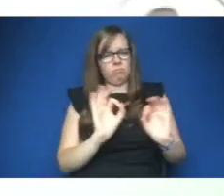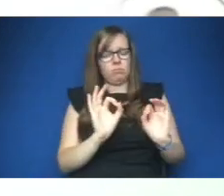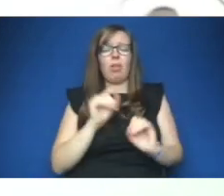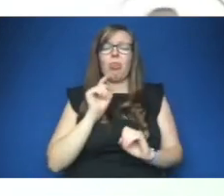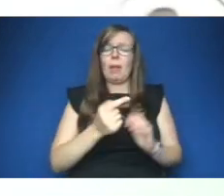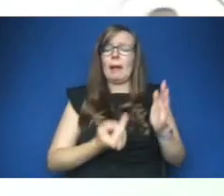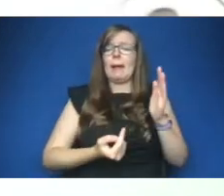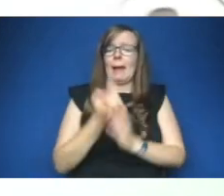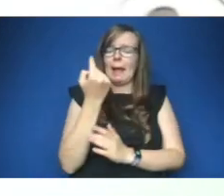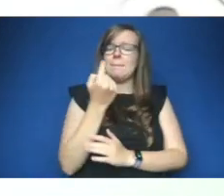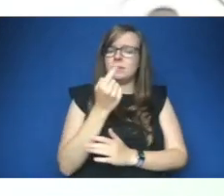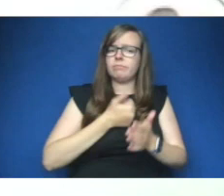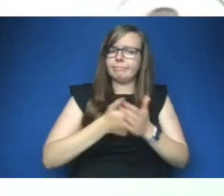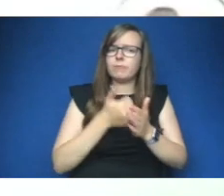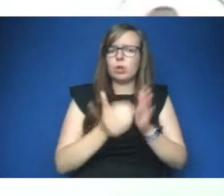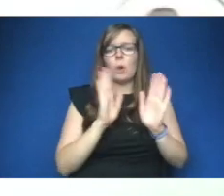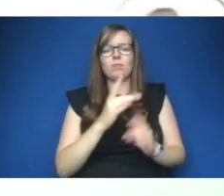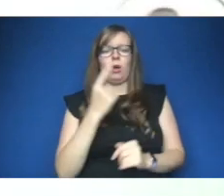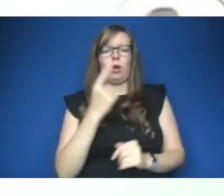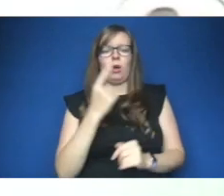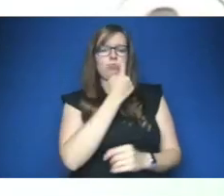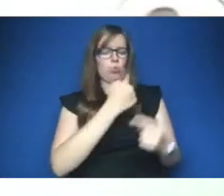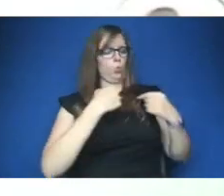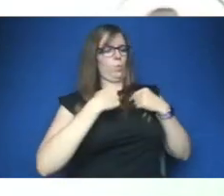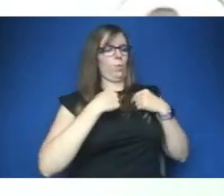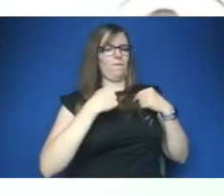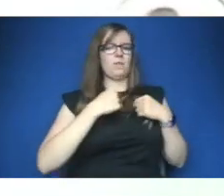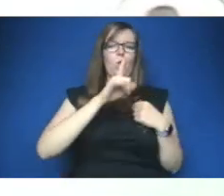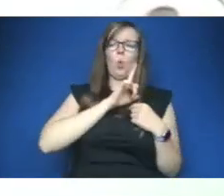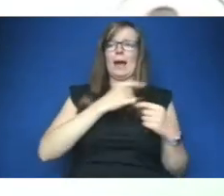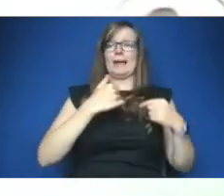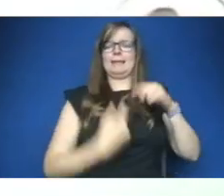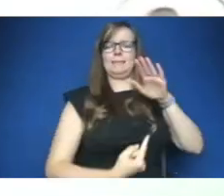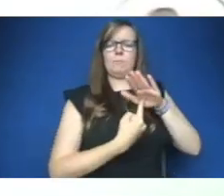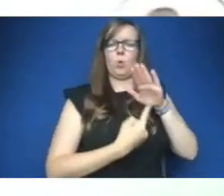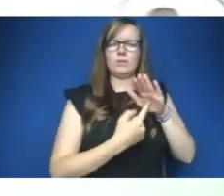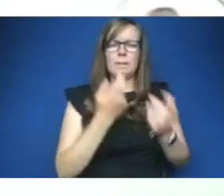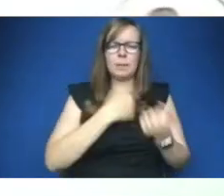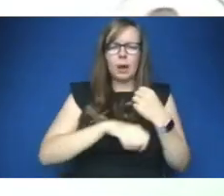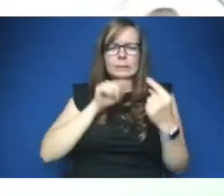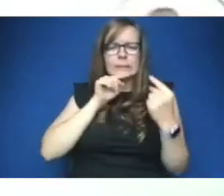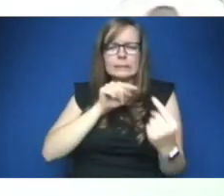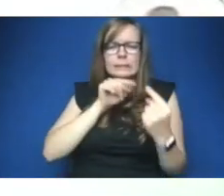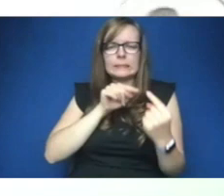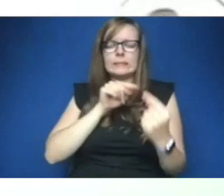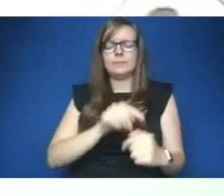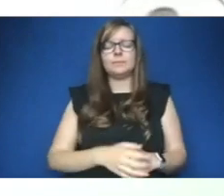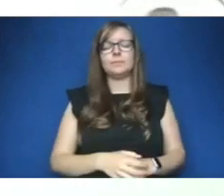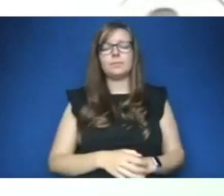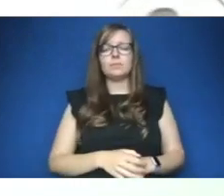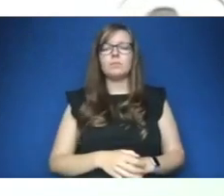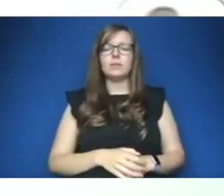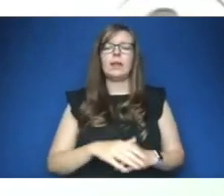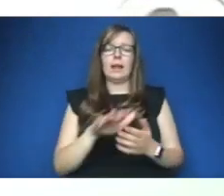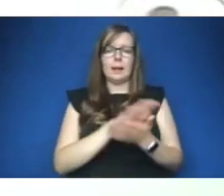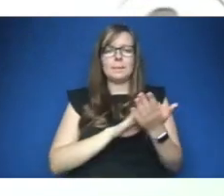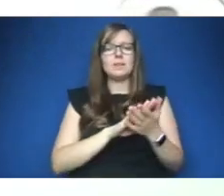prove yourself and the need why you are more important which creates a competitiveness and and that breaks down unity and